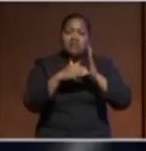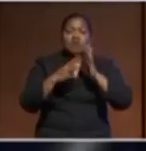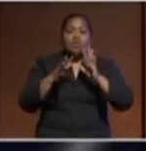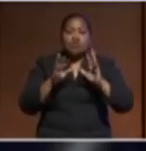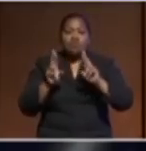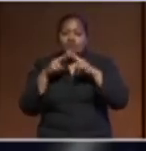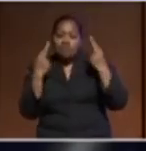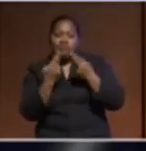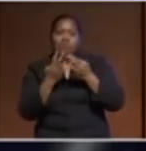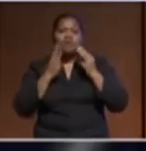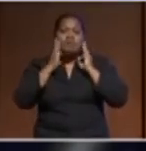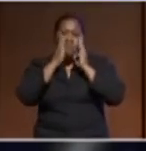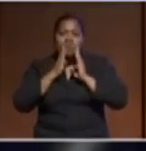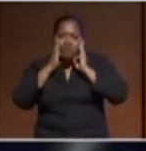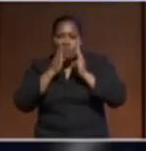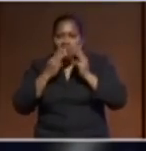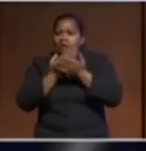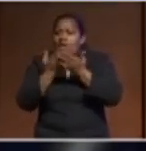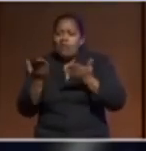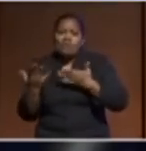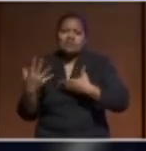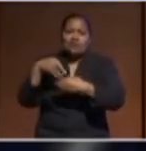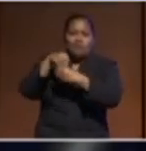Māori and the Crown and how that has evolved over time,